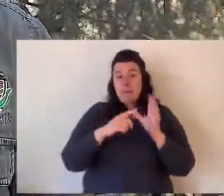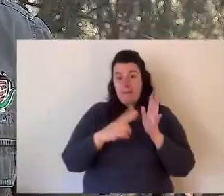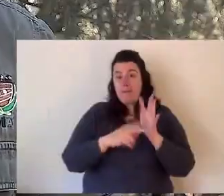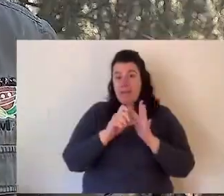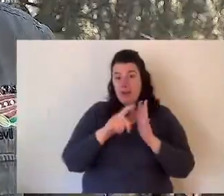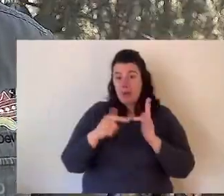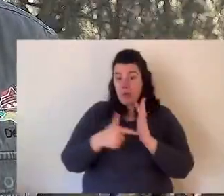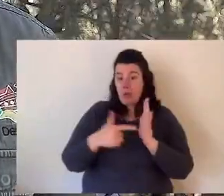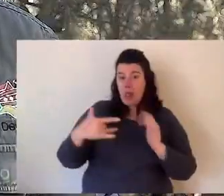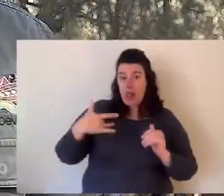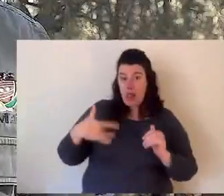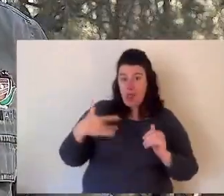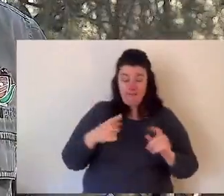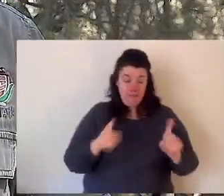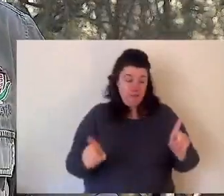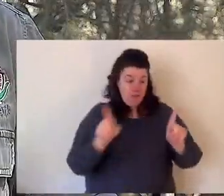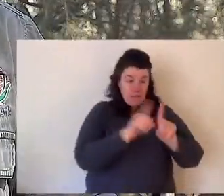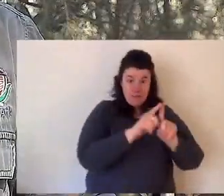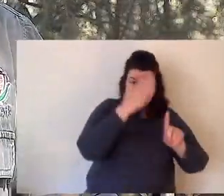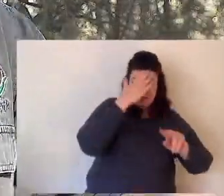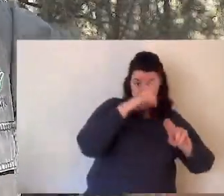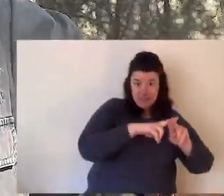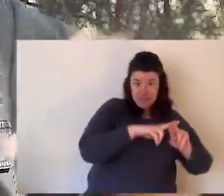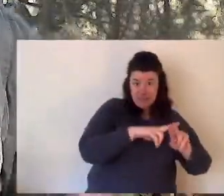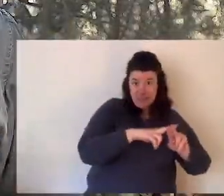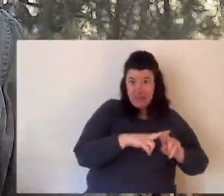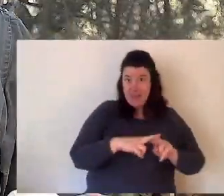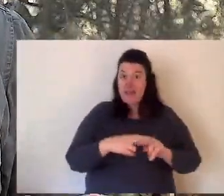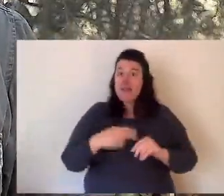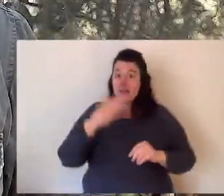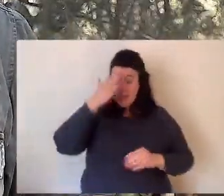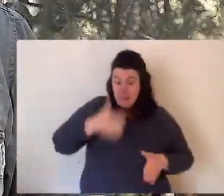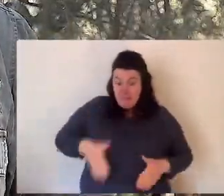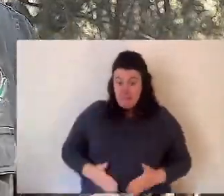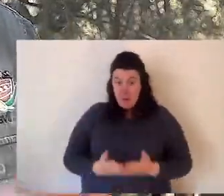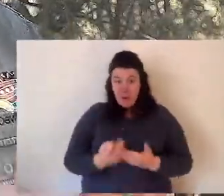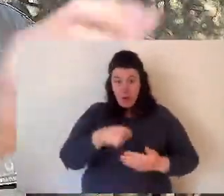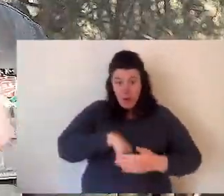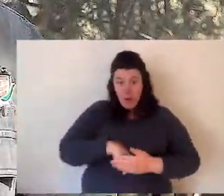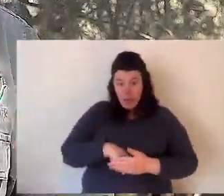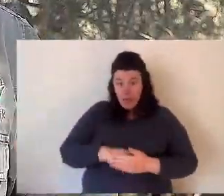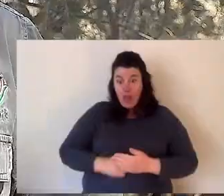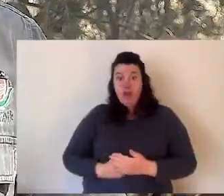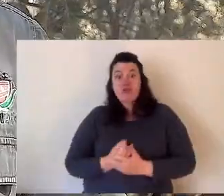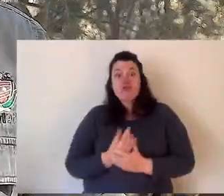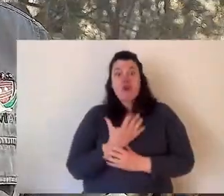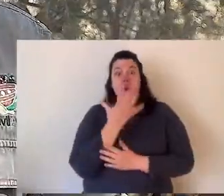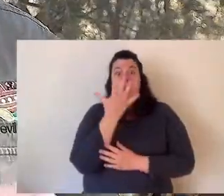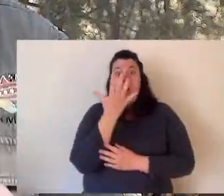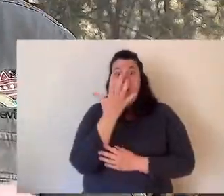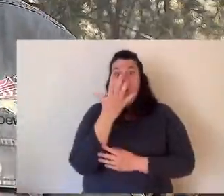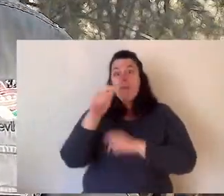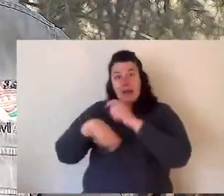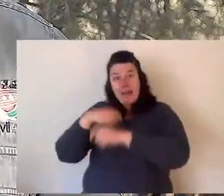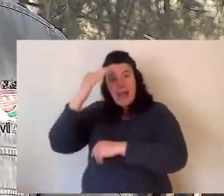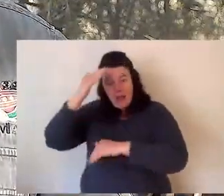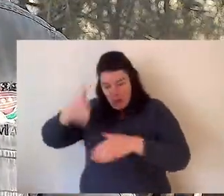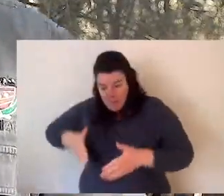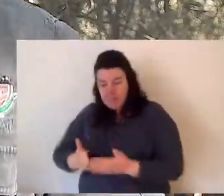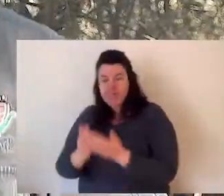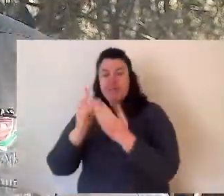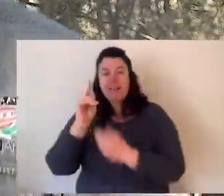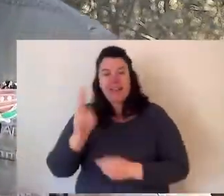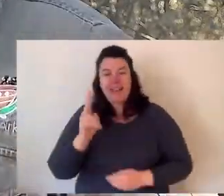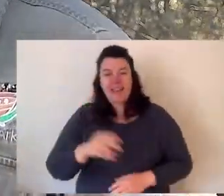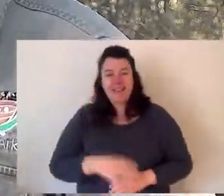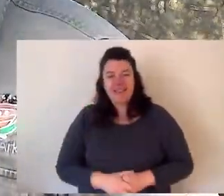fun, please draw me a bandicoot life cycle. A male and female in the forest. A female that gives birth to a joey's. The joey's growing up.